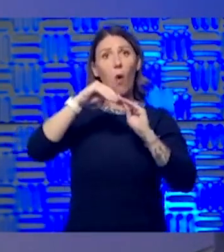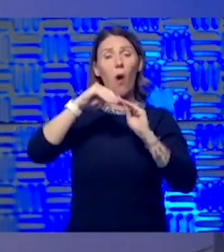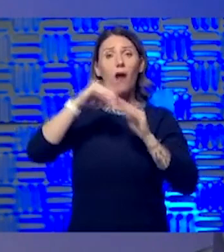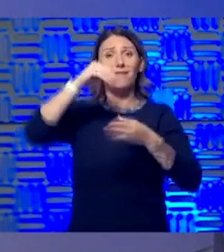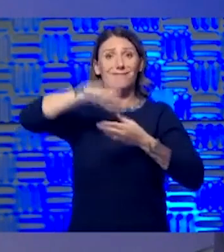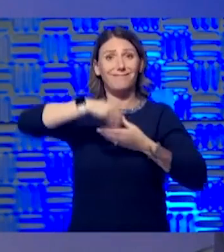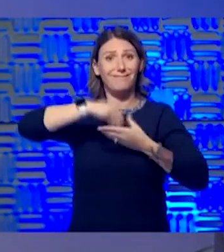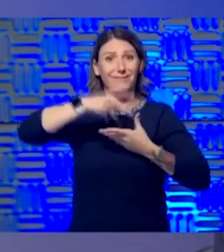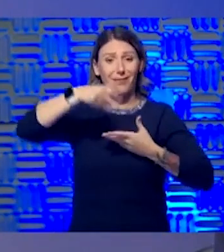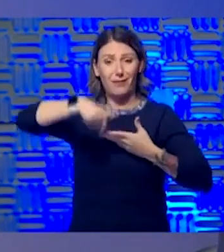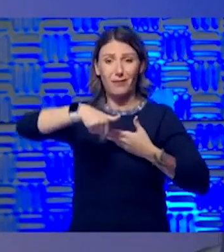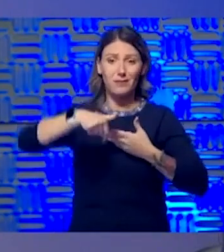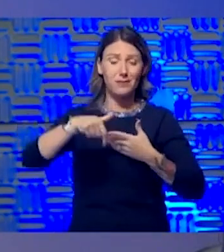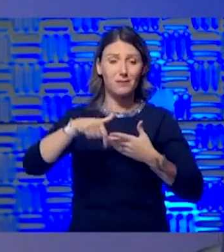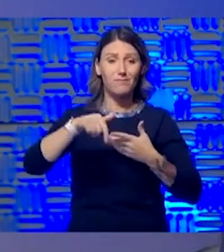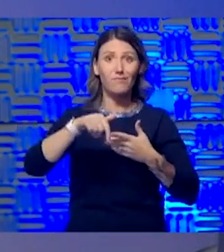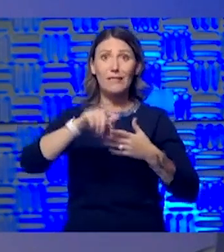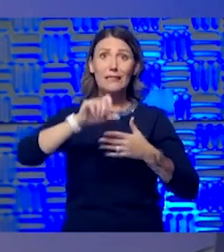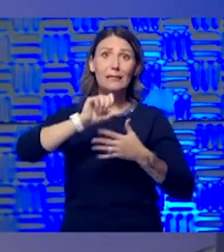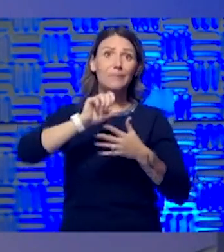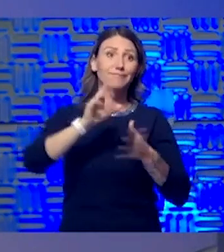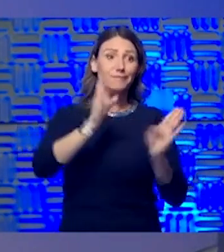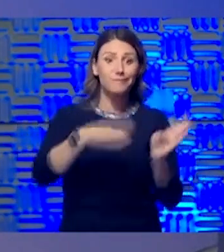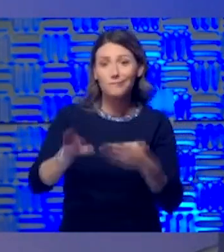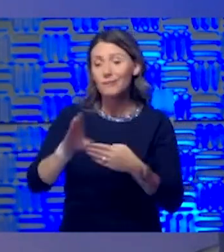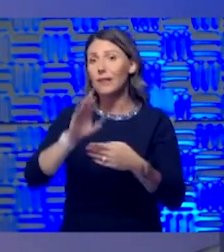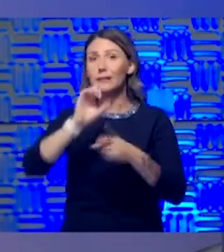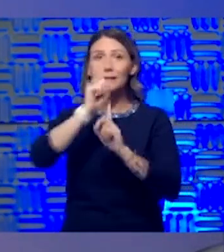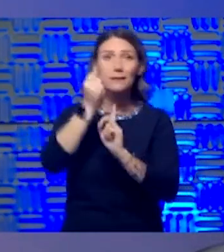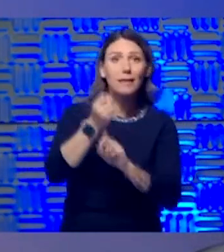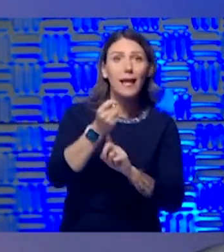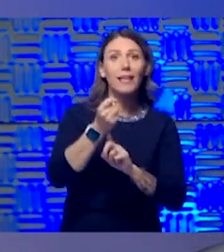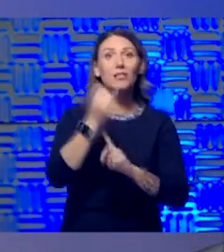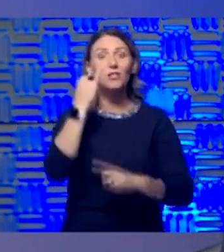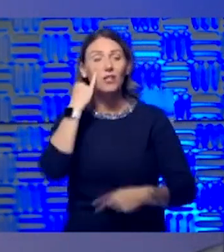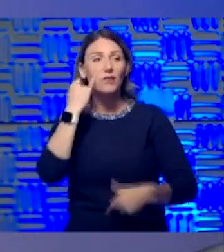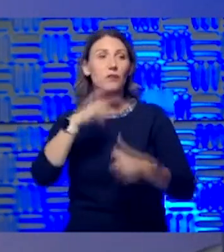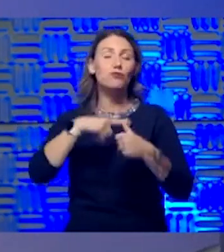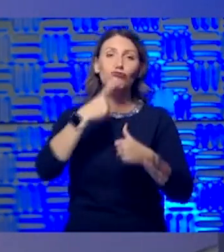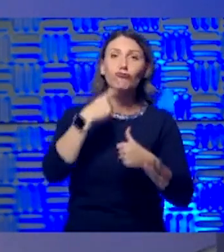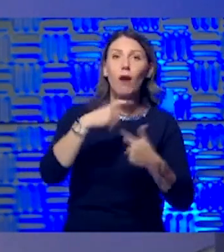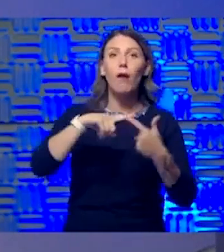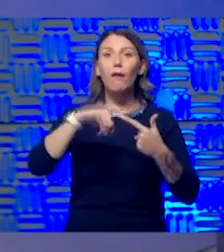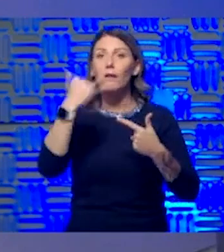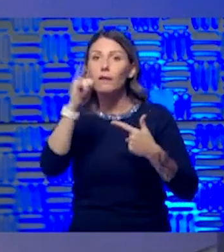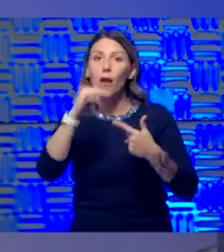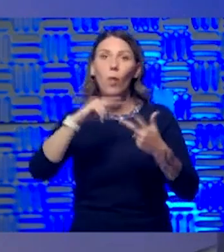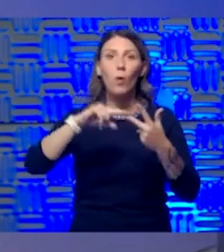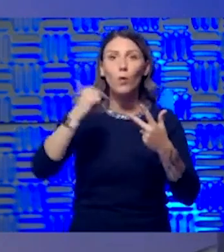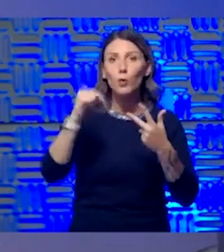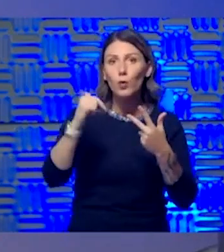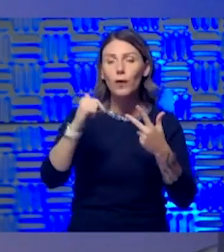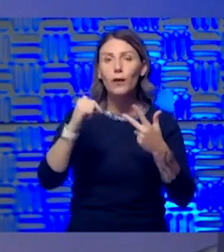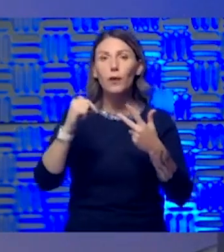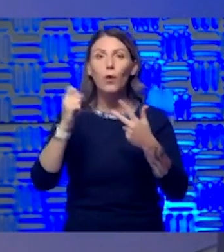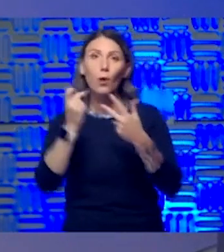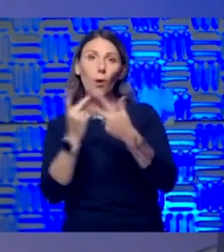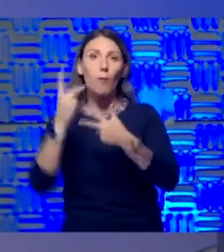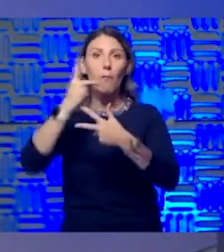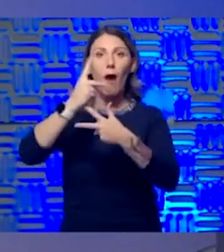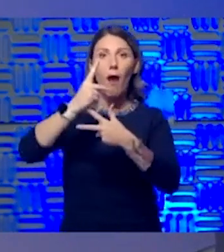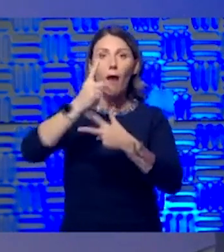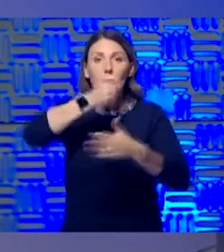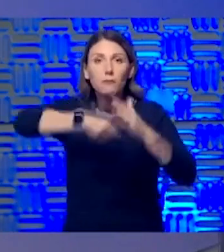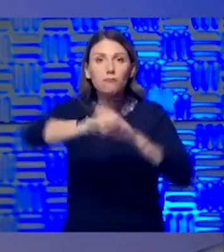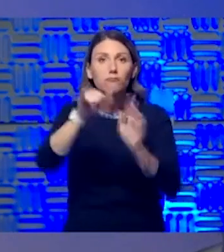what stage we are of the reopening, whether we're red, yellow, or green, or if we can go back, if we have to go back to shelter